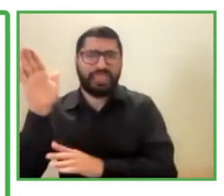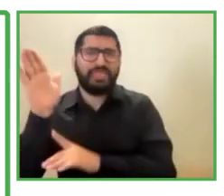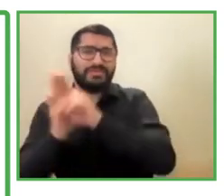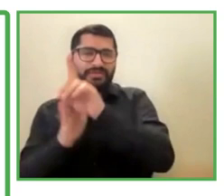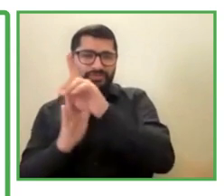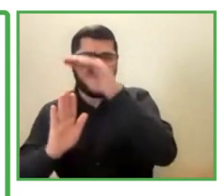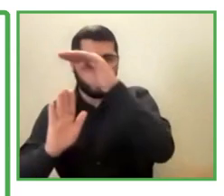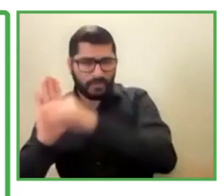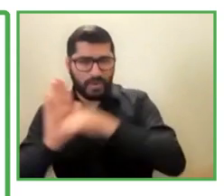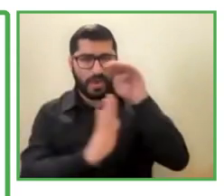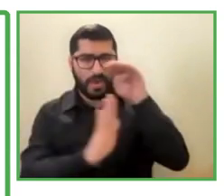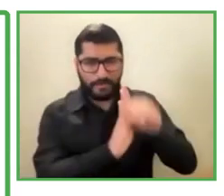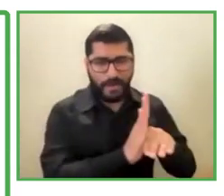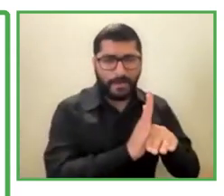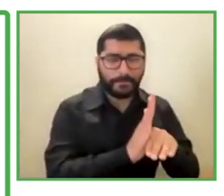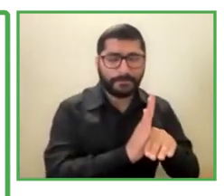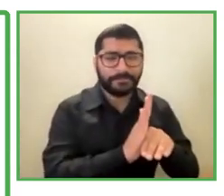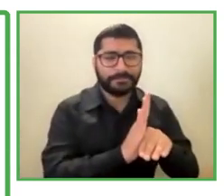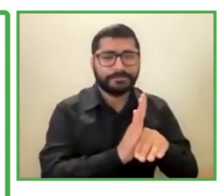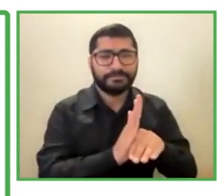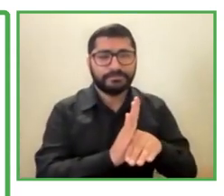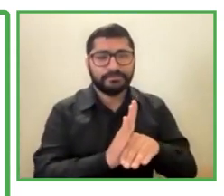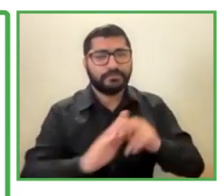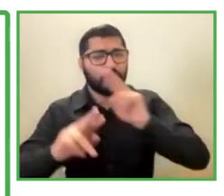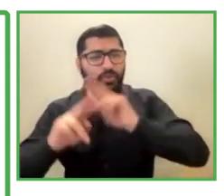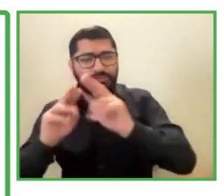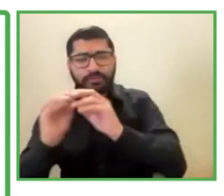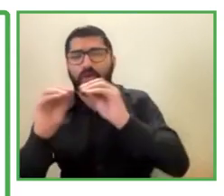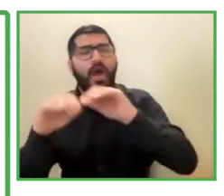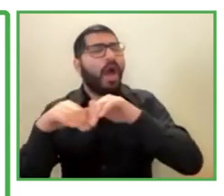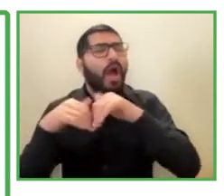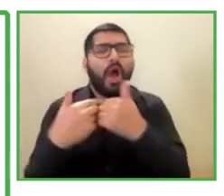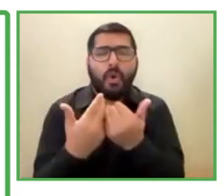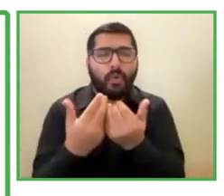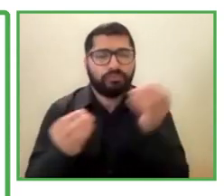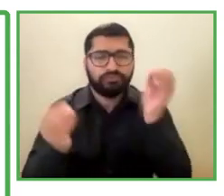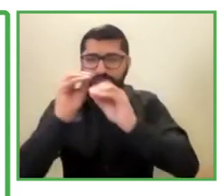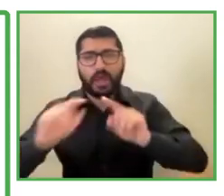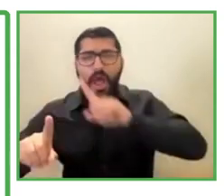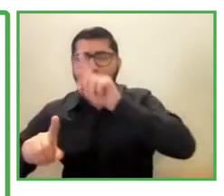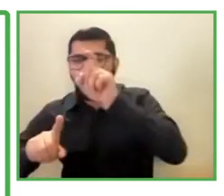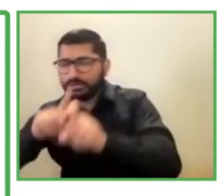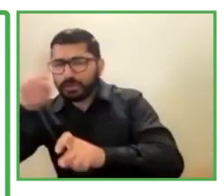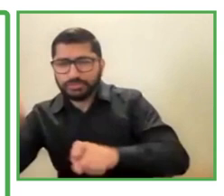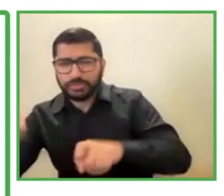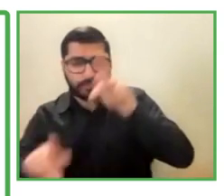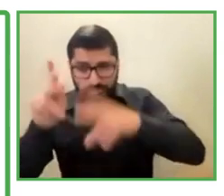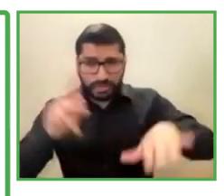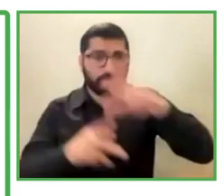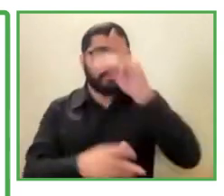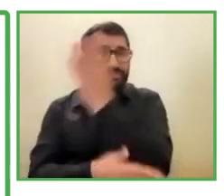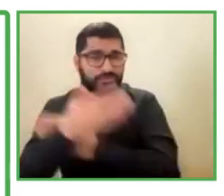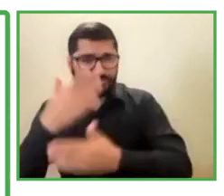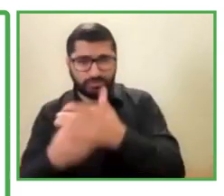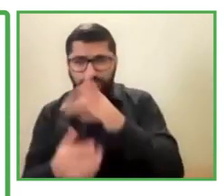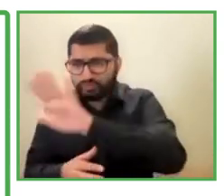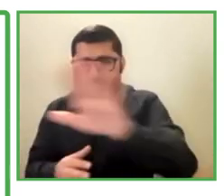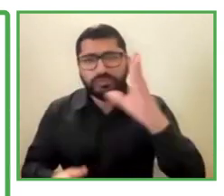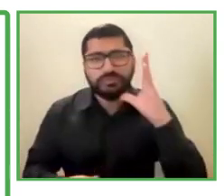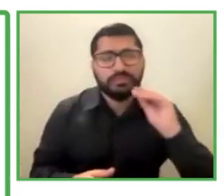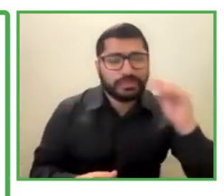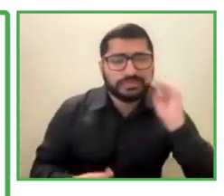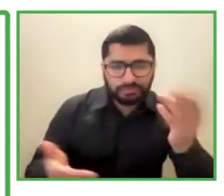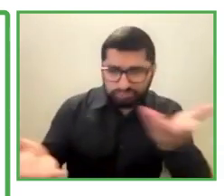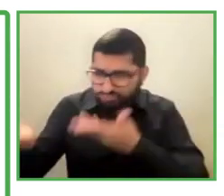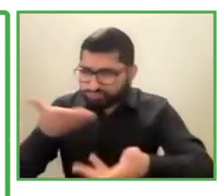employees with disability. So that's how we do, right? On the other hand, we also get mindshare of people, the key